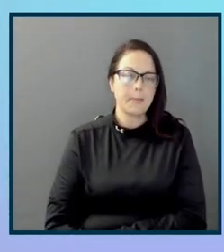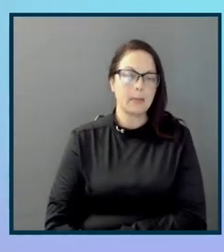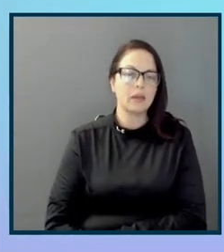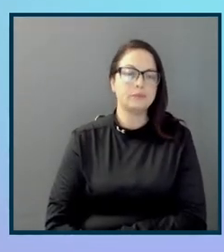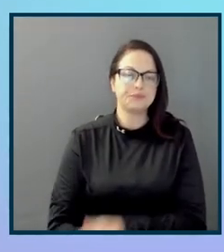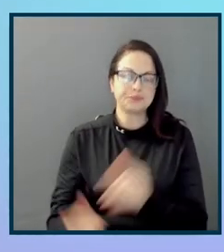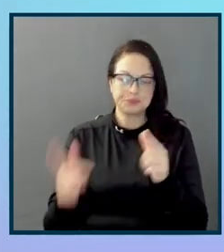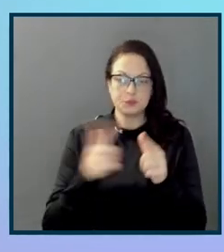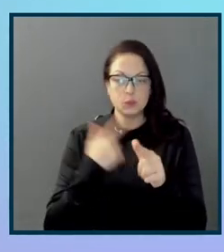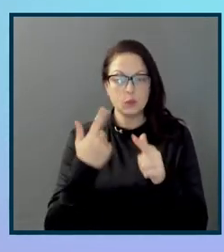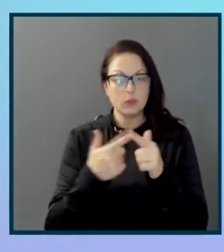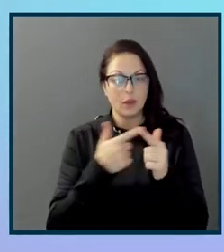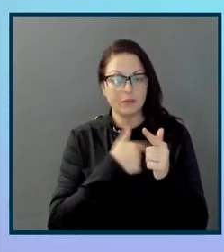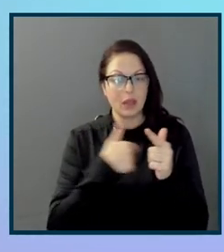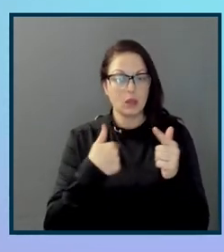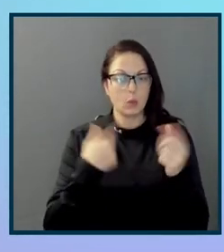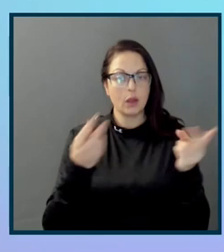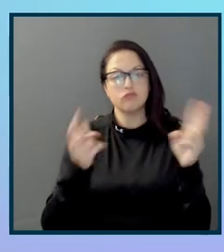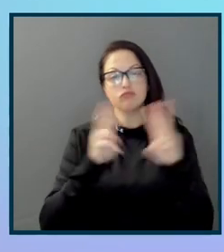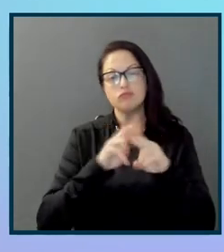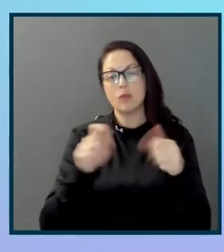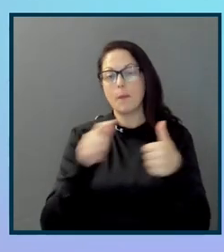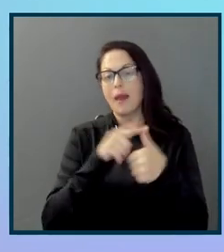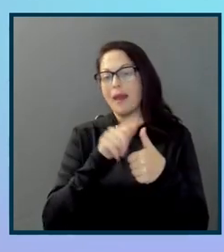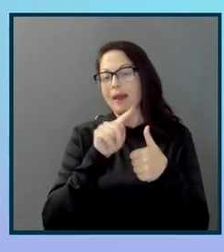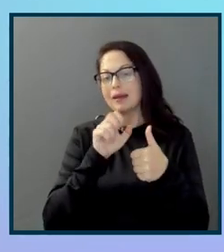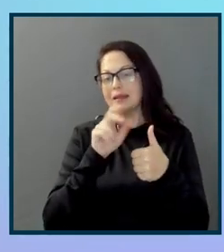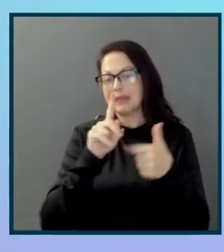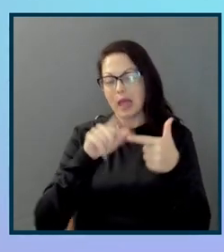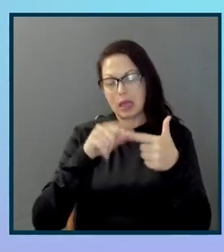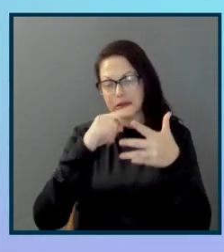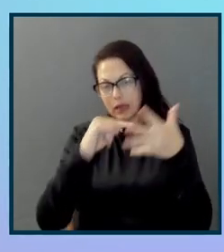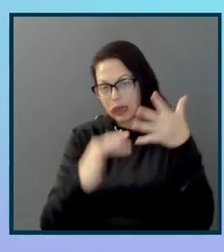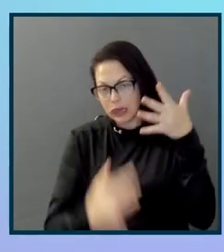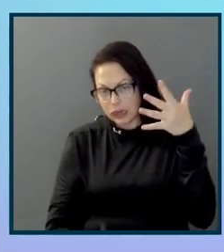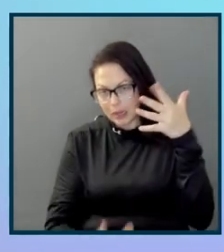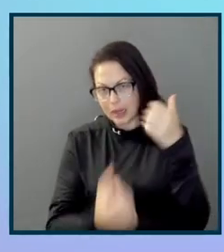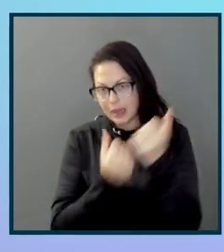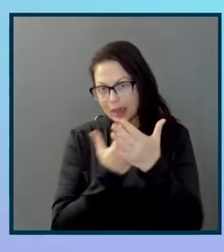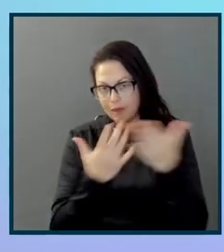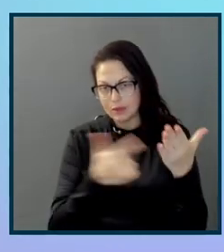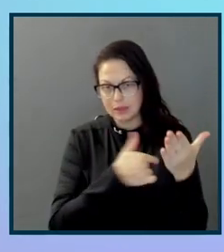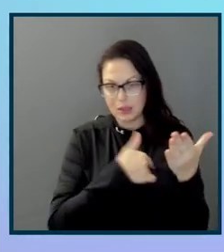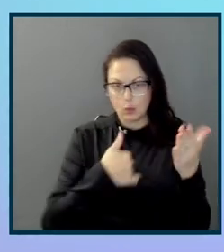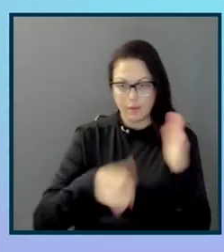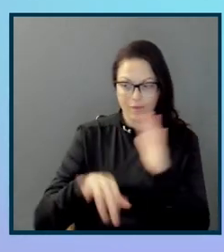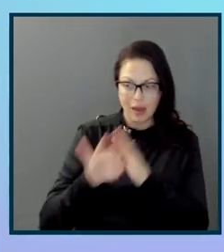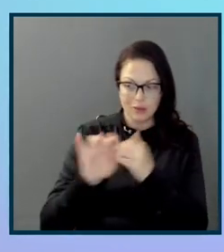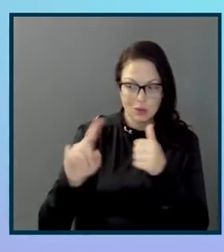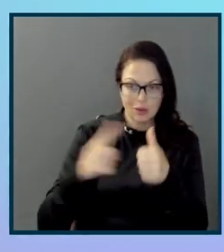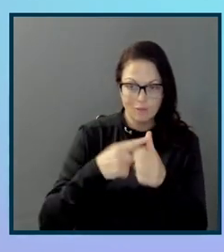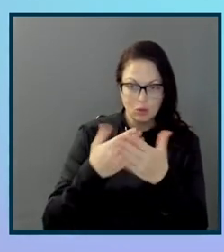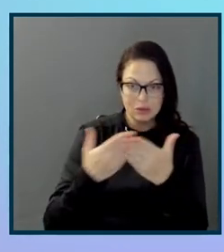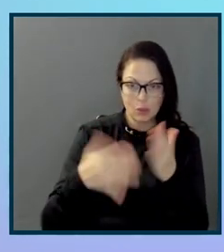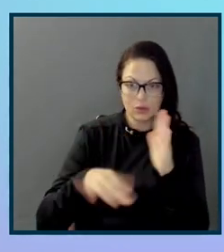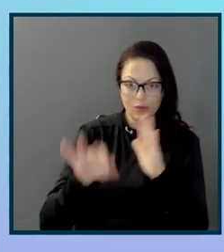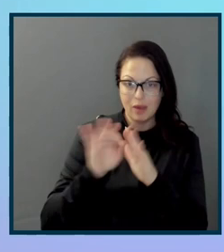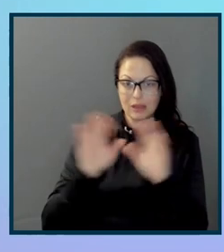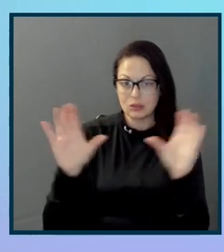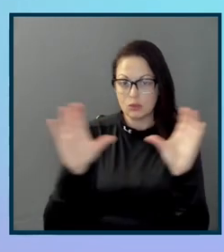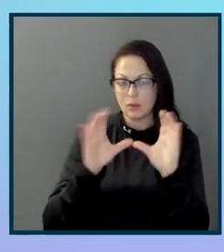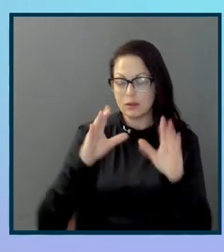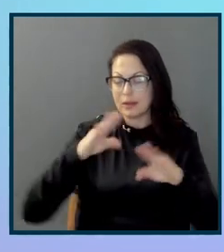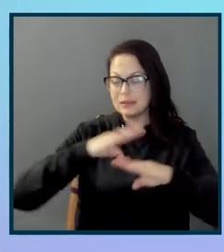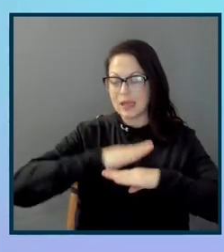down based task by task, every single thing that we found. So, task one, for example, was find a certification that meets your